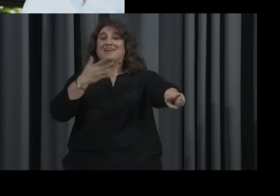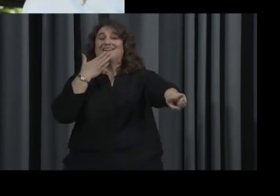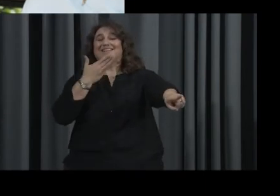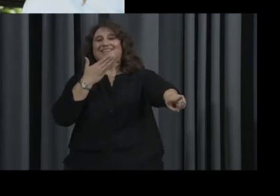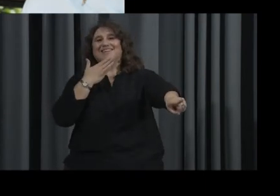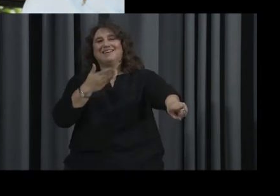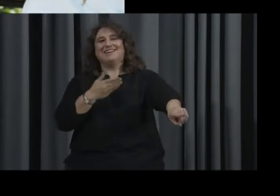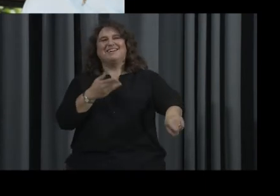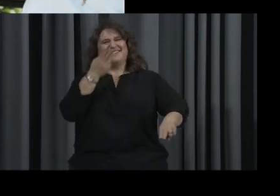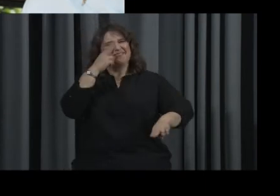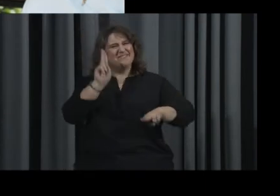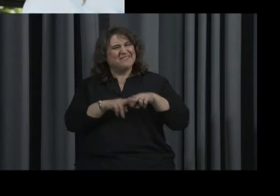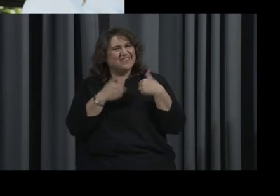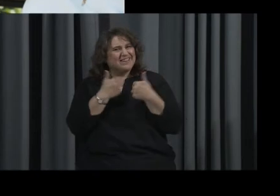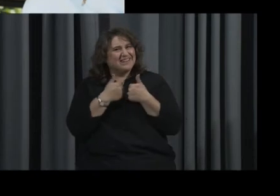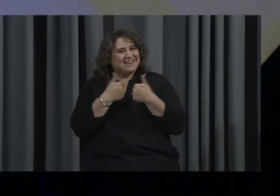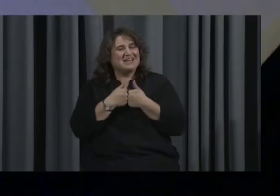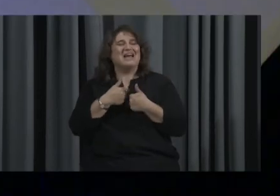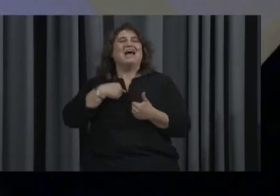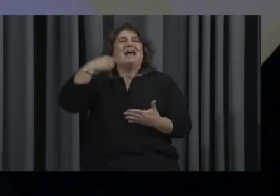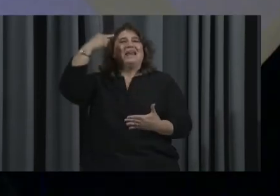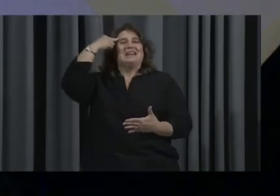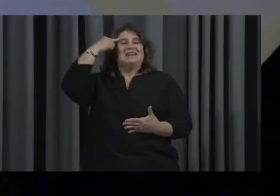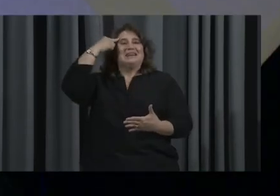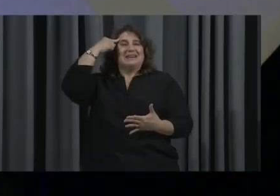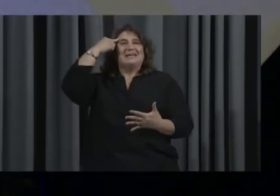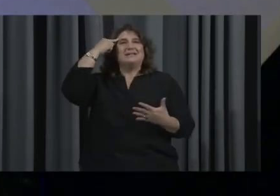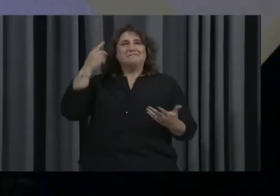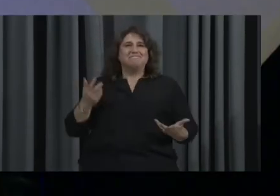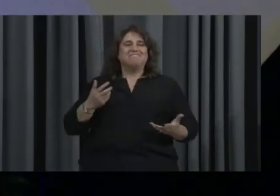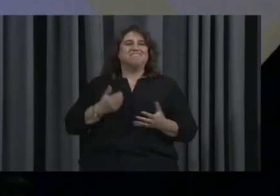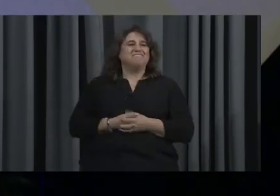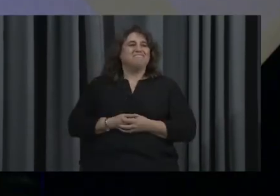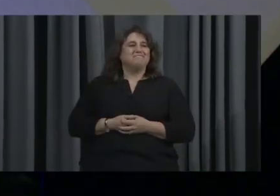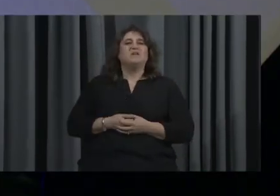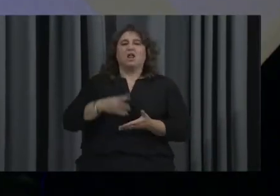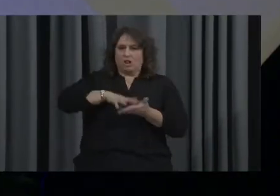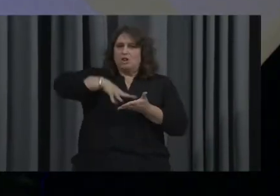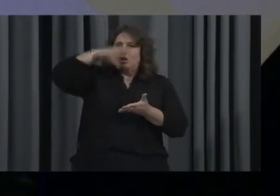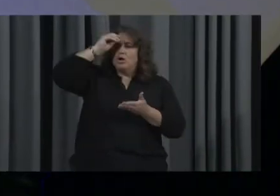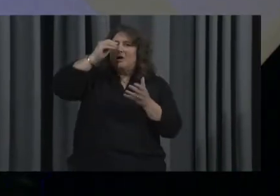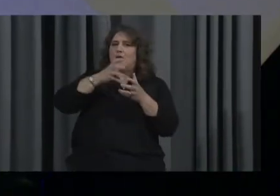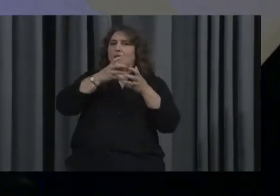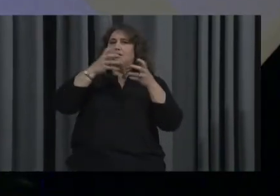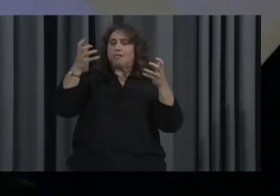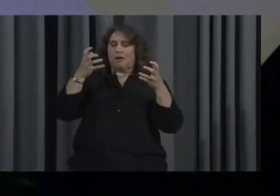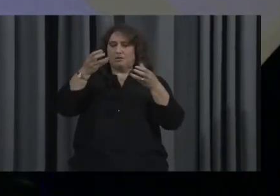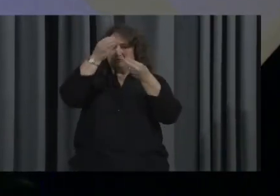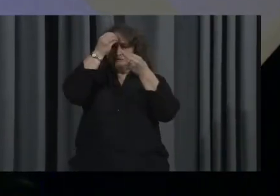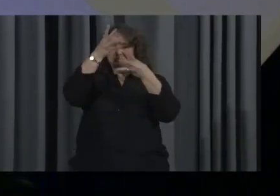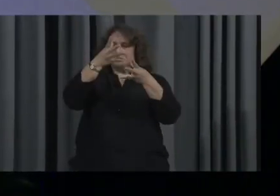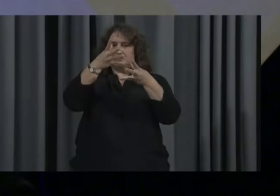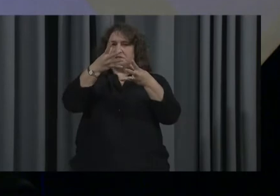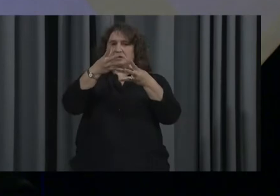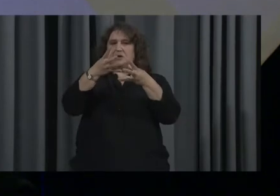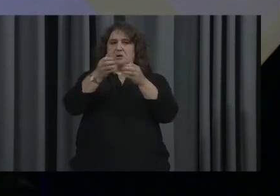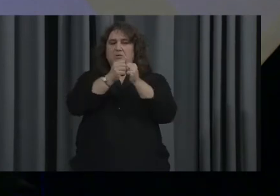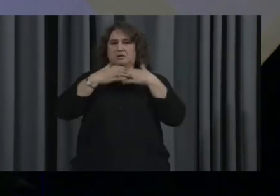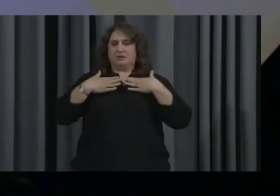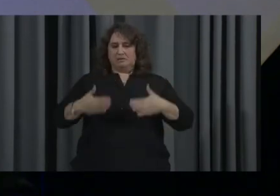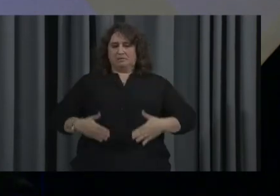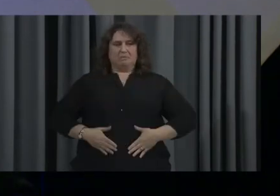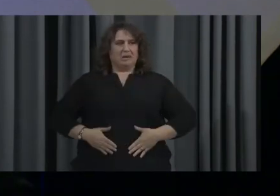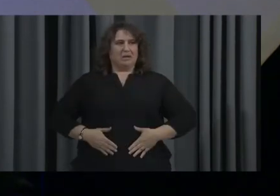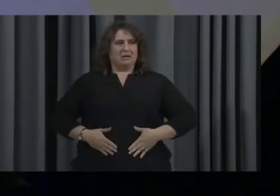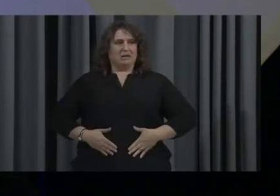so much. That's a lot of fun. And, you know, I think that, you know, we learn so much about the body and stuff, and sometimes, like, I don't